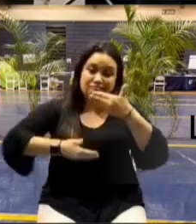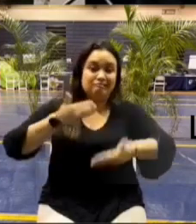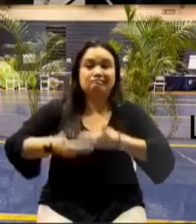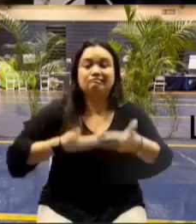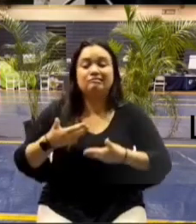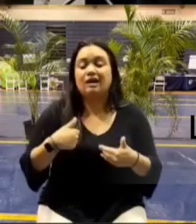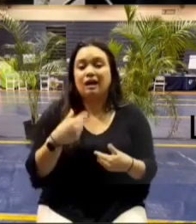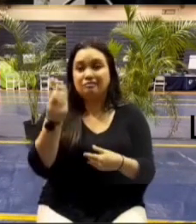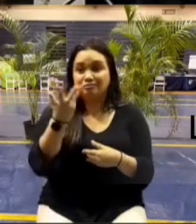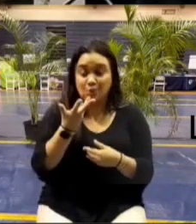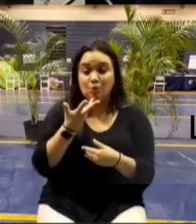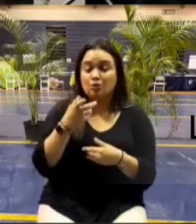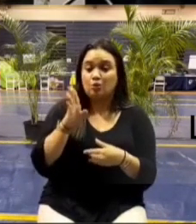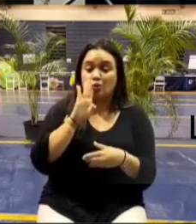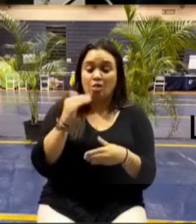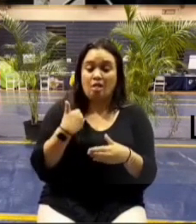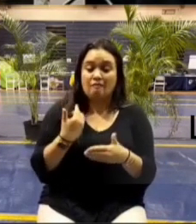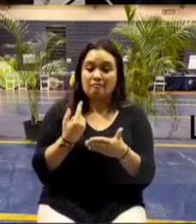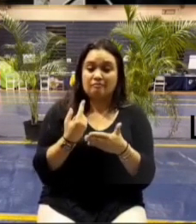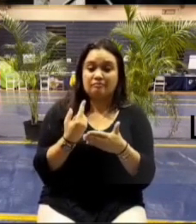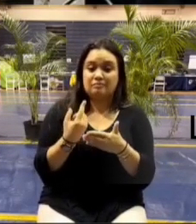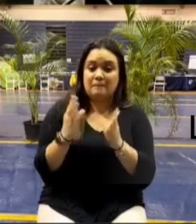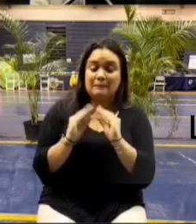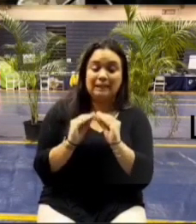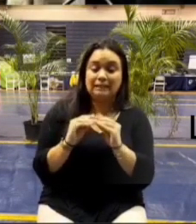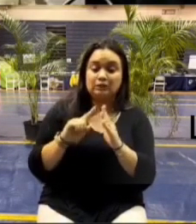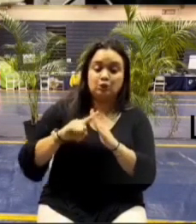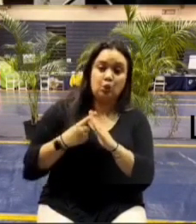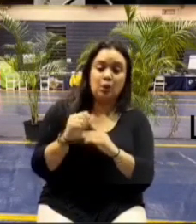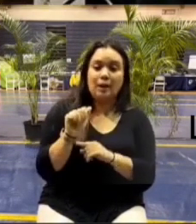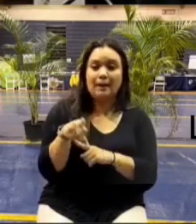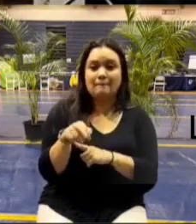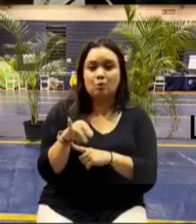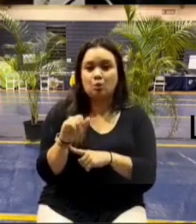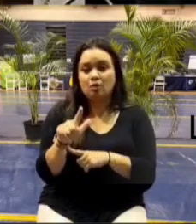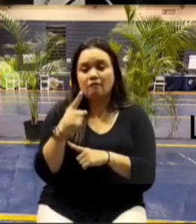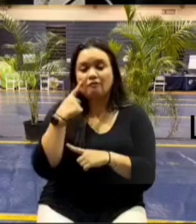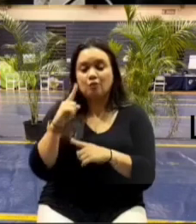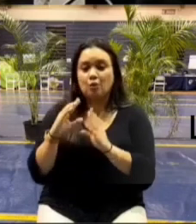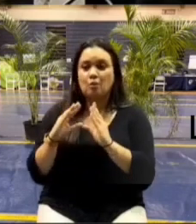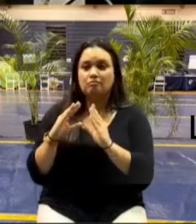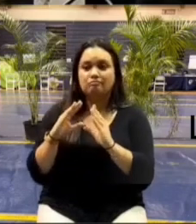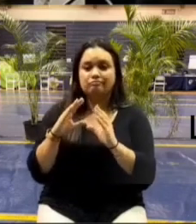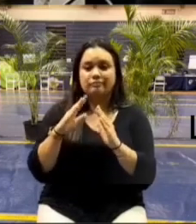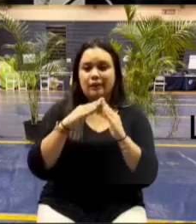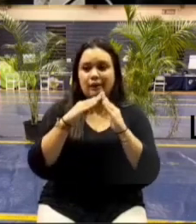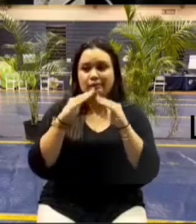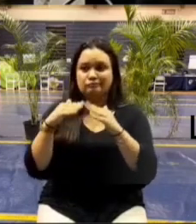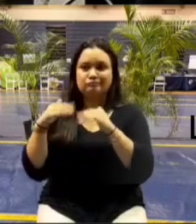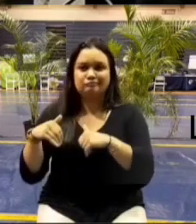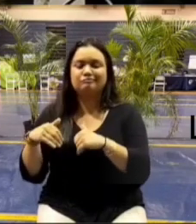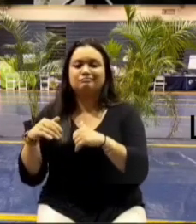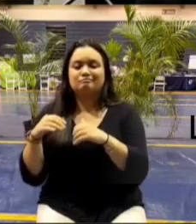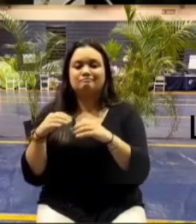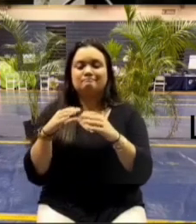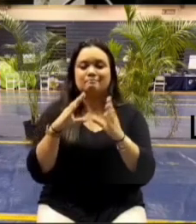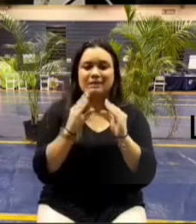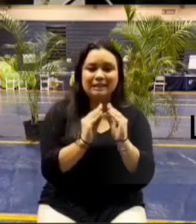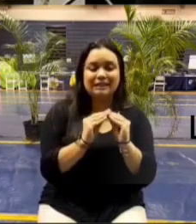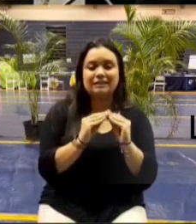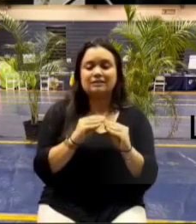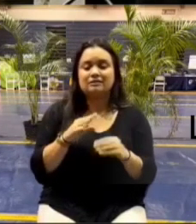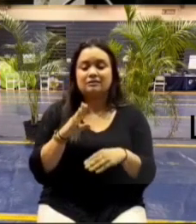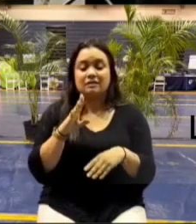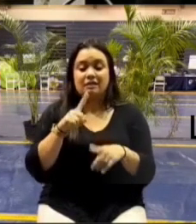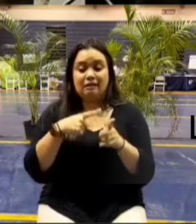told you guys having neighborhood meetings in april beginning next month how long those meetings gonna take and then a decision by the